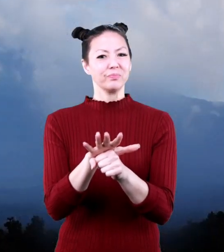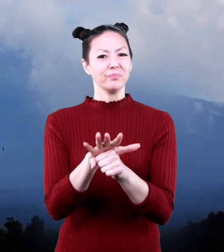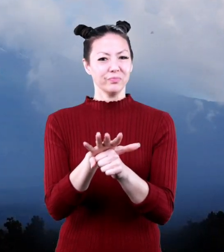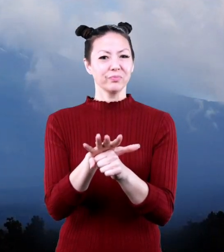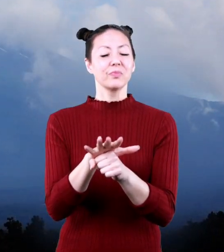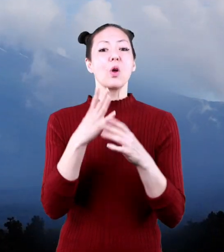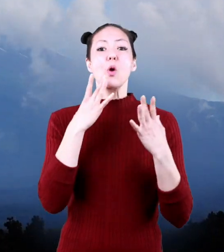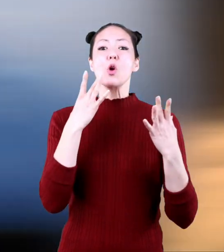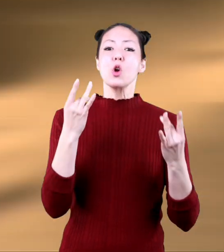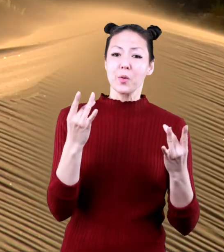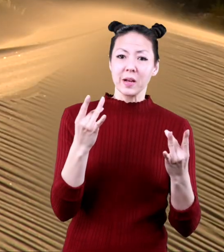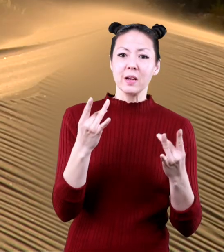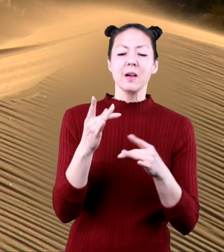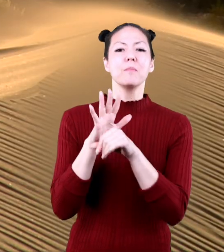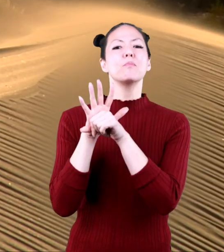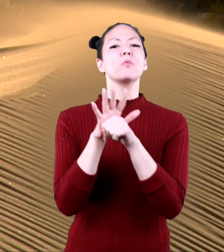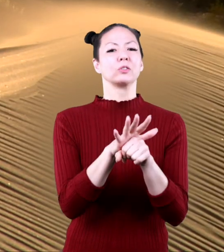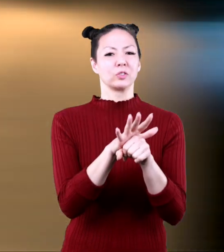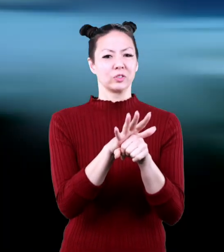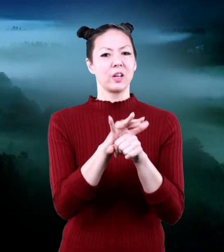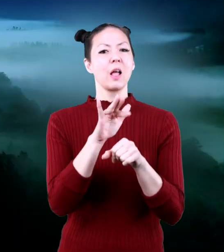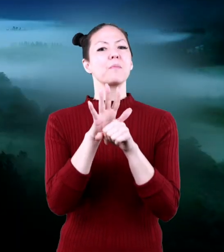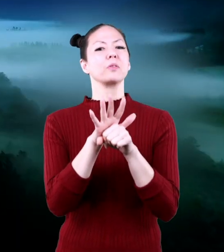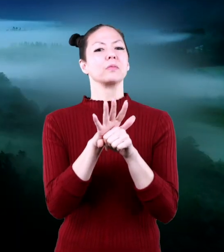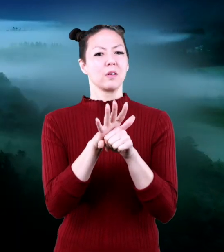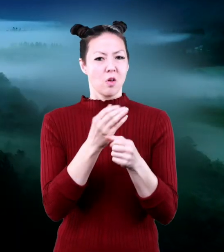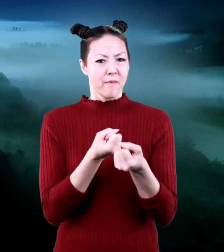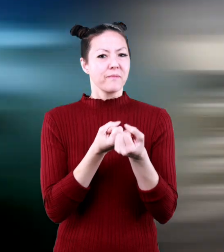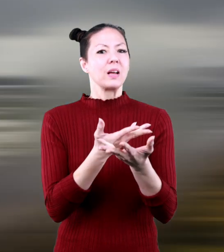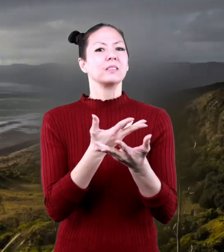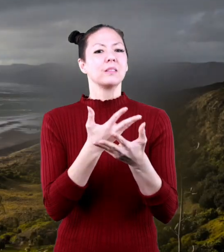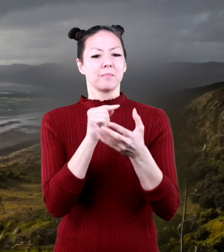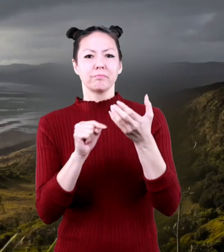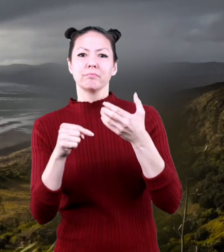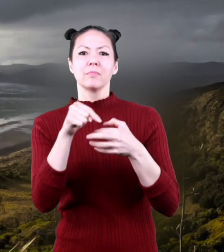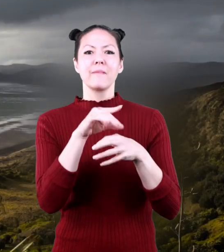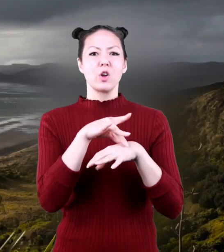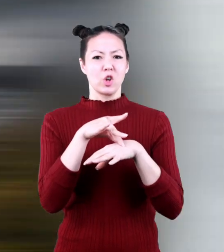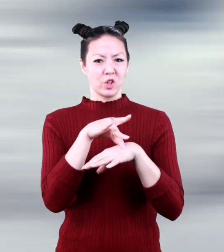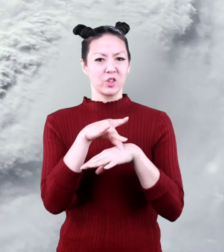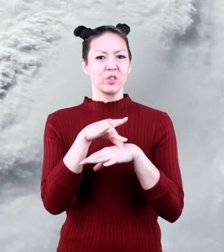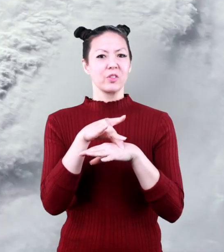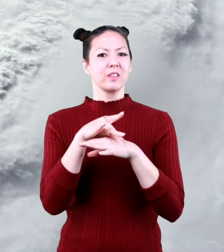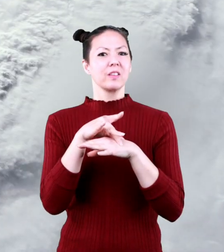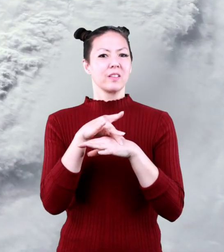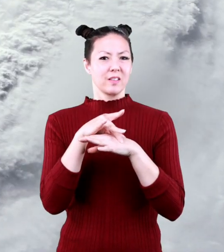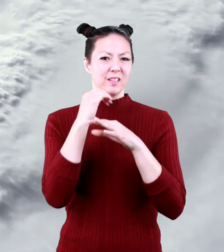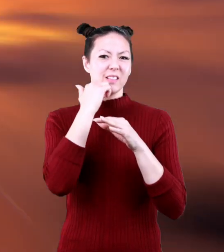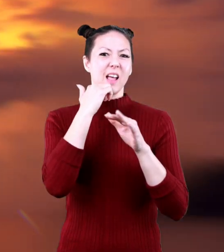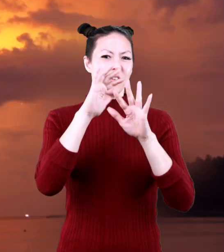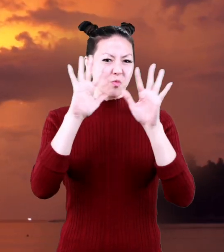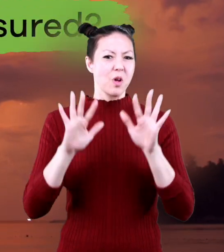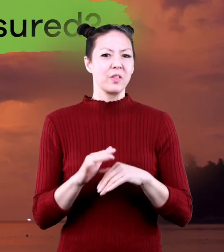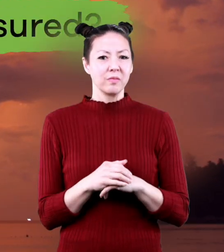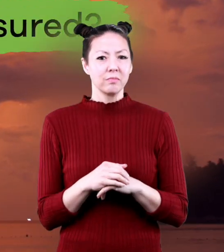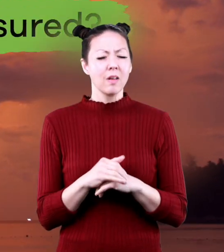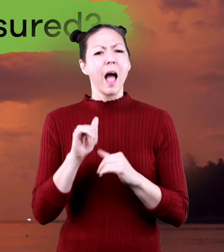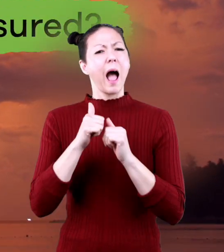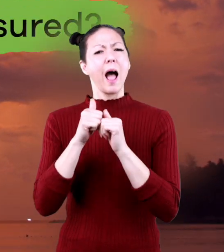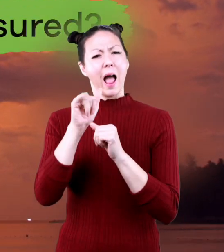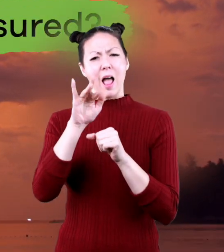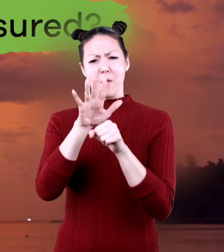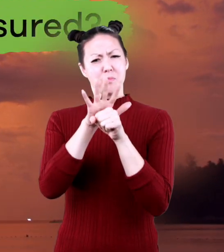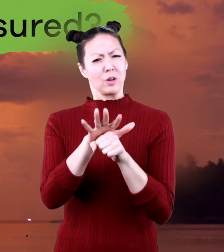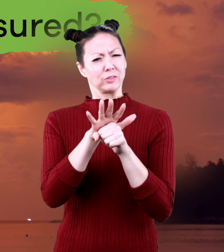Like our old friend humidity, air pressure affects all parts of the weather each day. How is